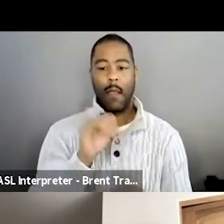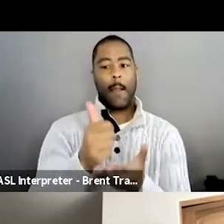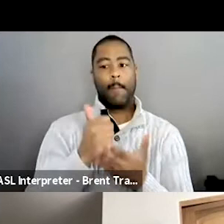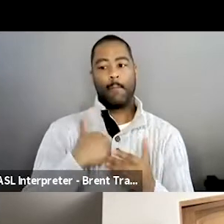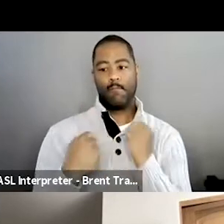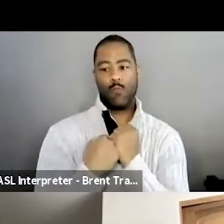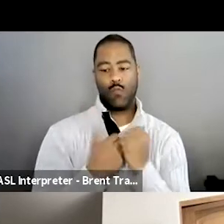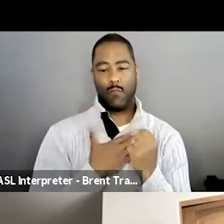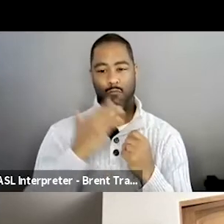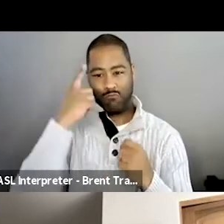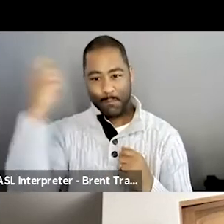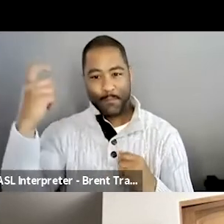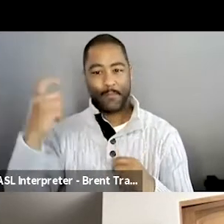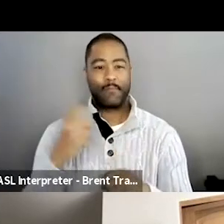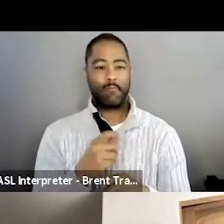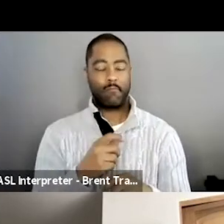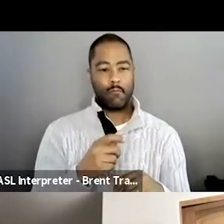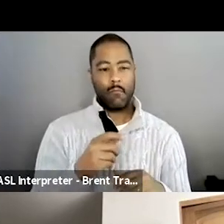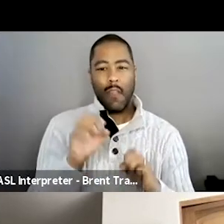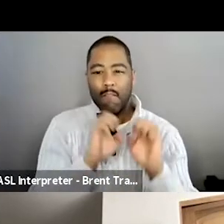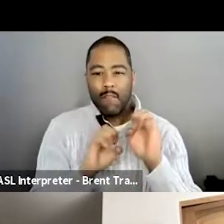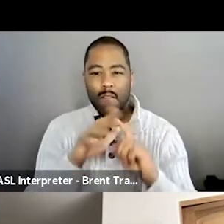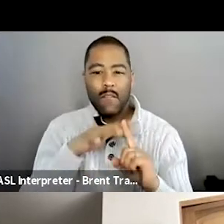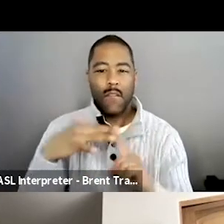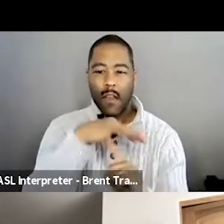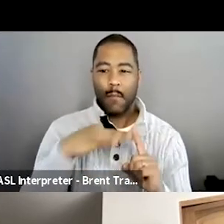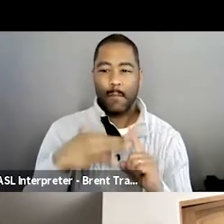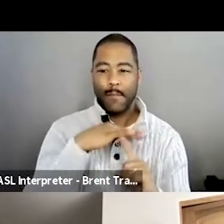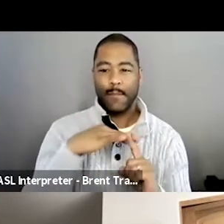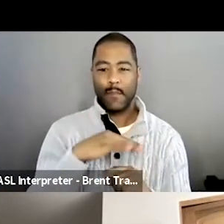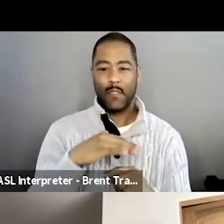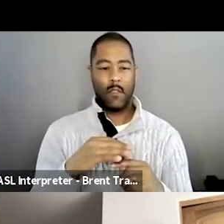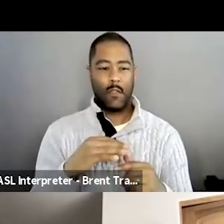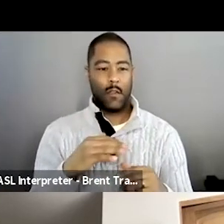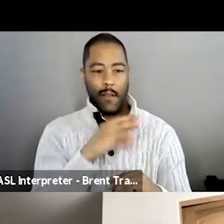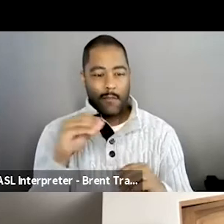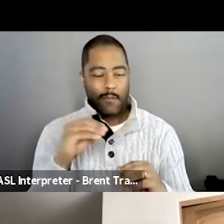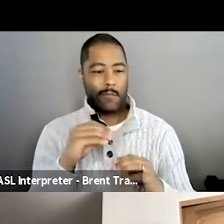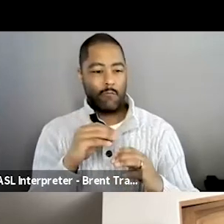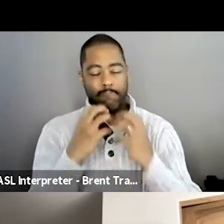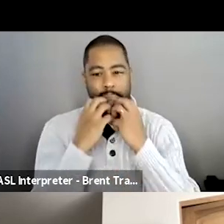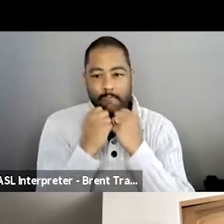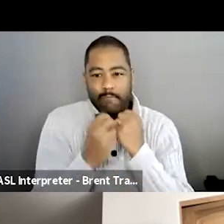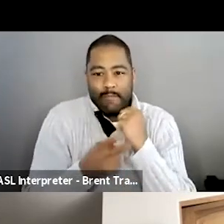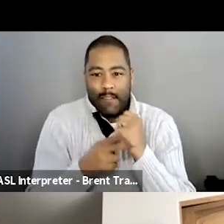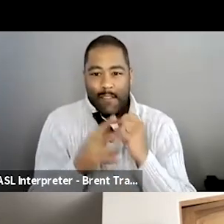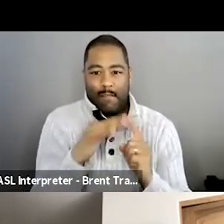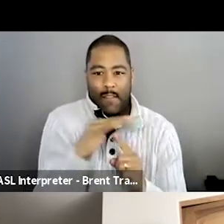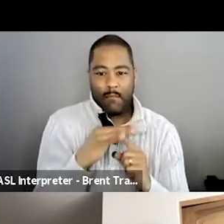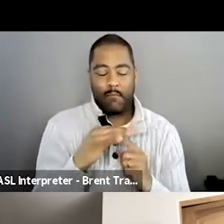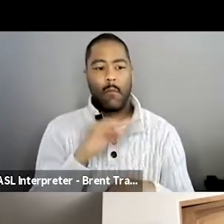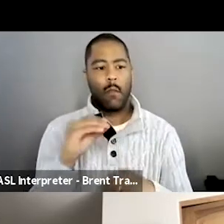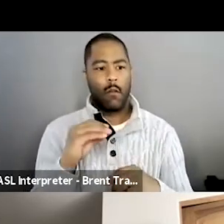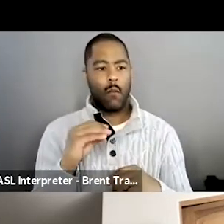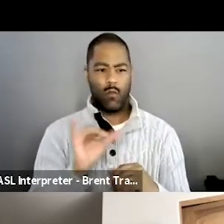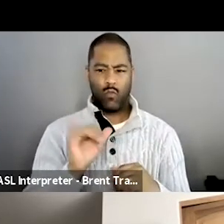with environmental conservation and being able to just grow as a human being.